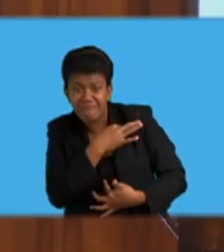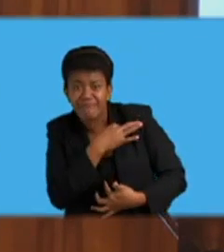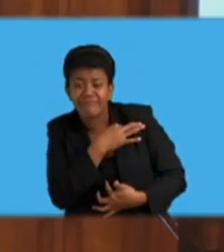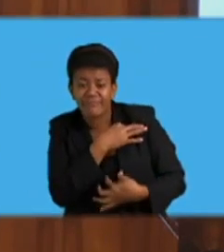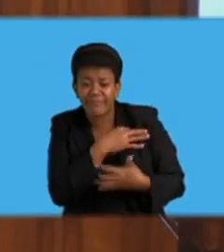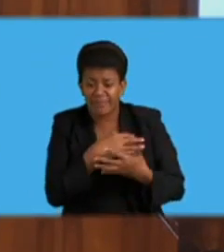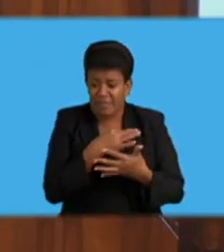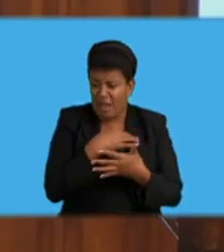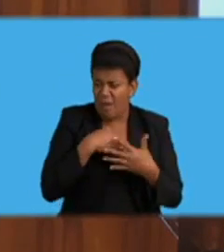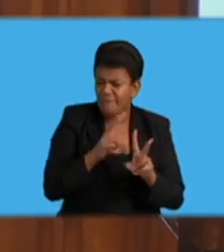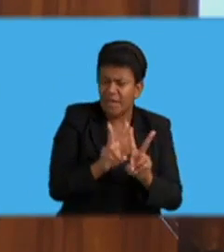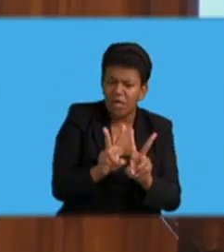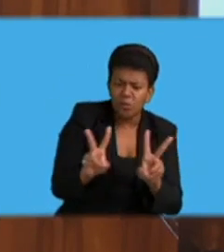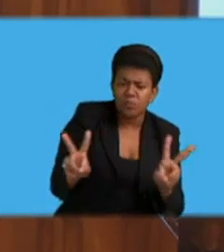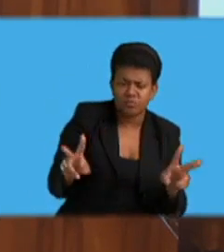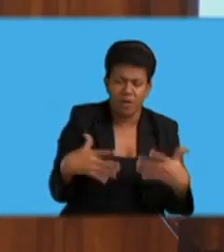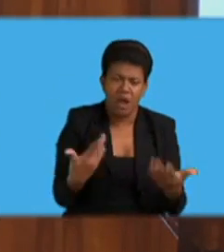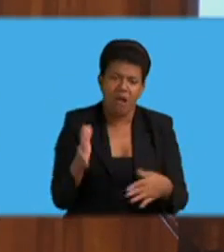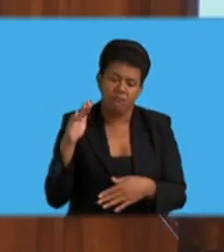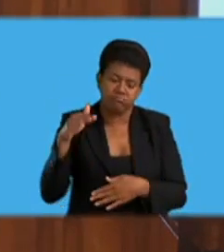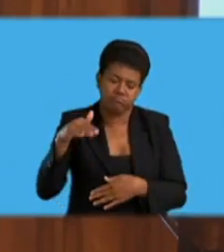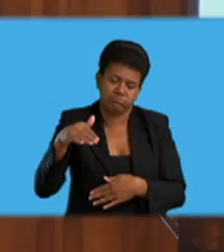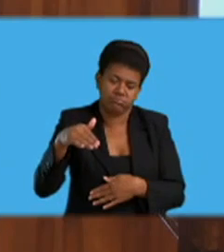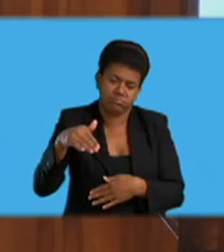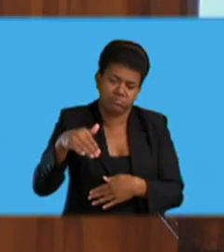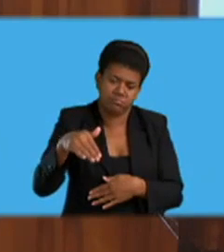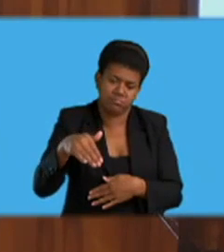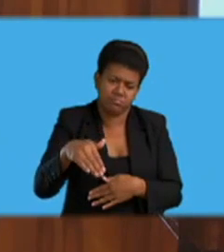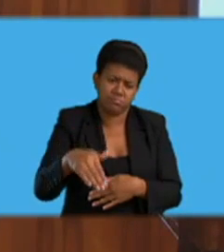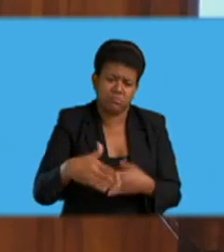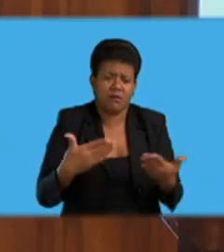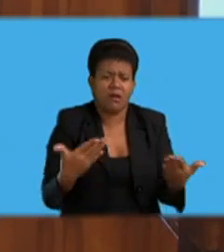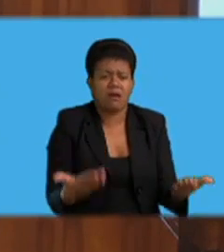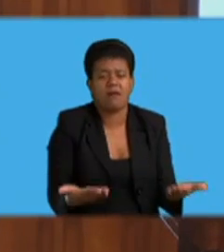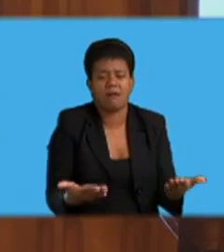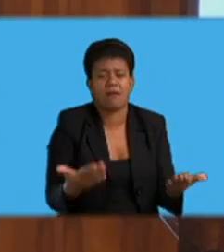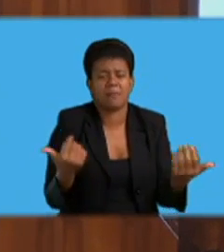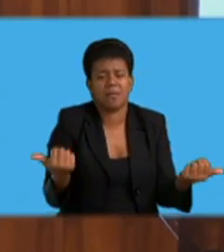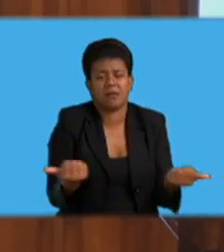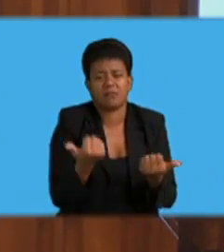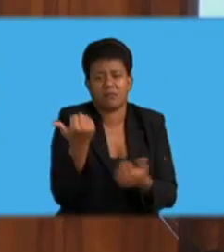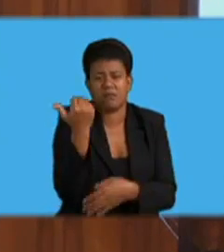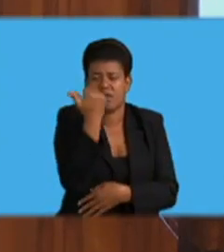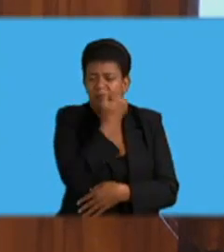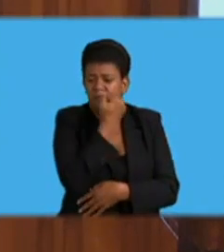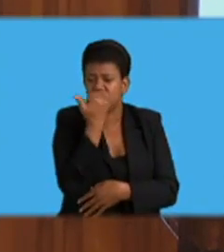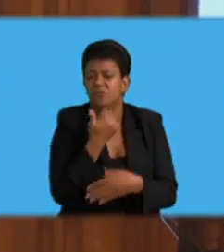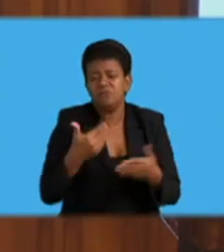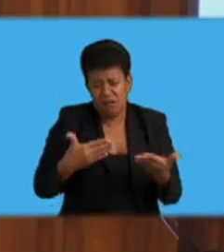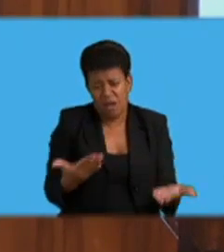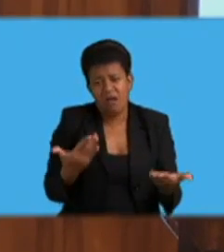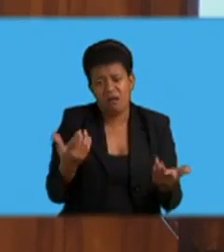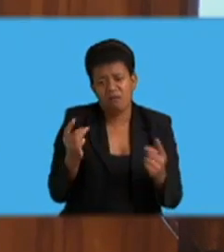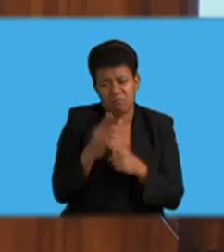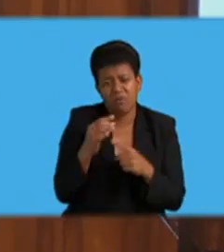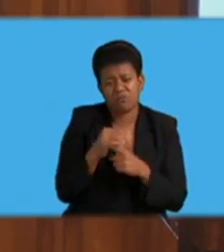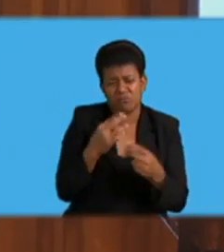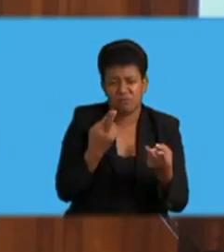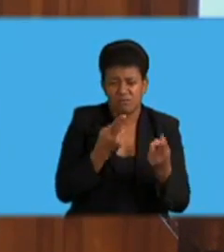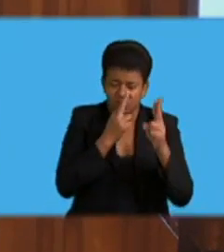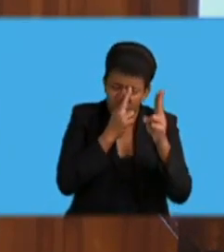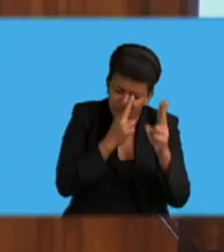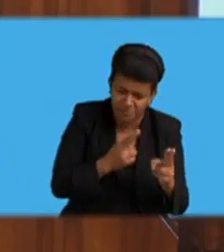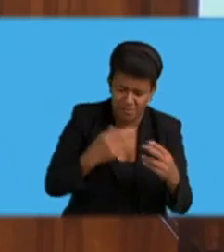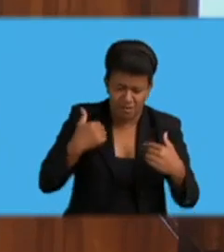are degraded, and there is a lot of lip service. Little is done to live the value we regularly say we embrace,